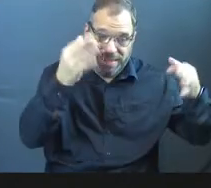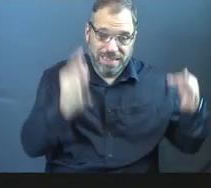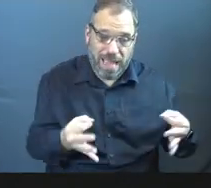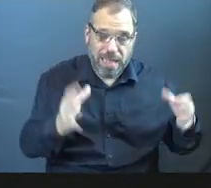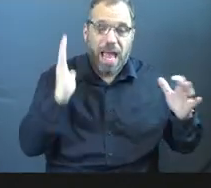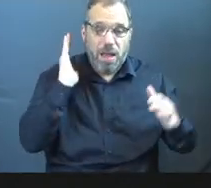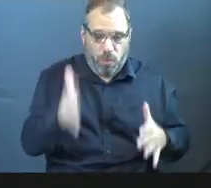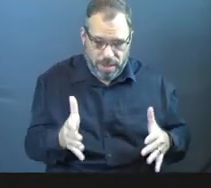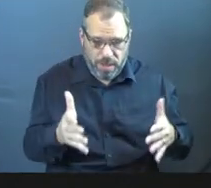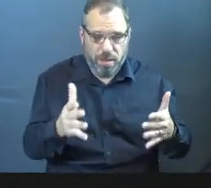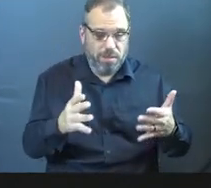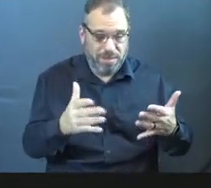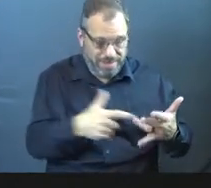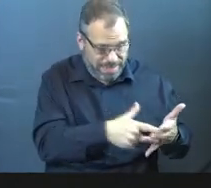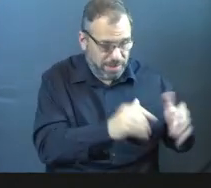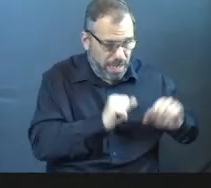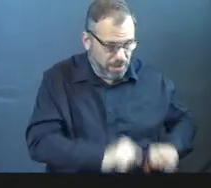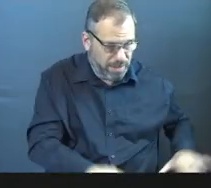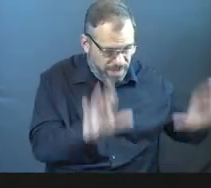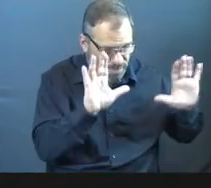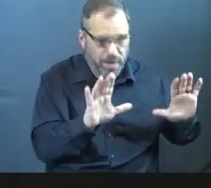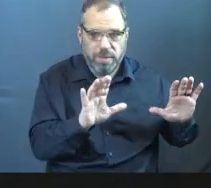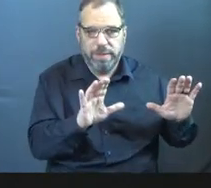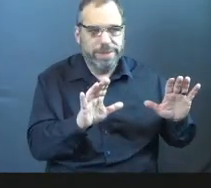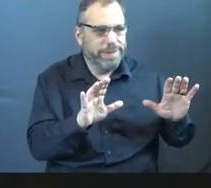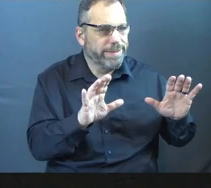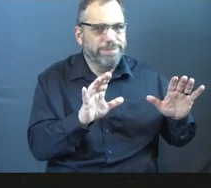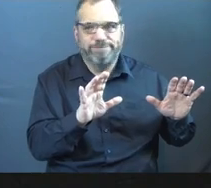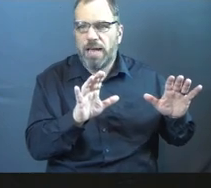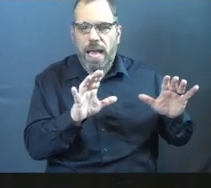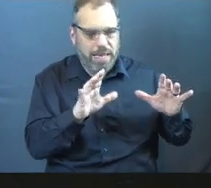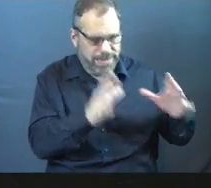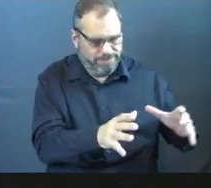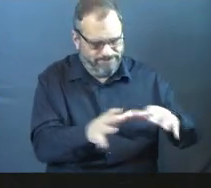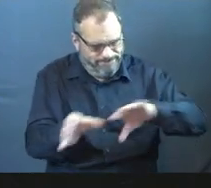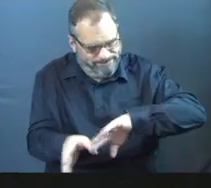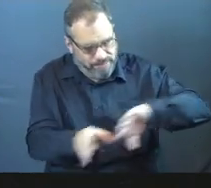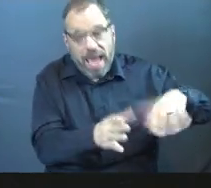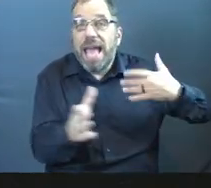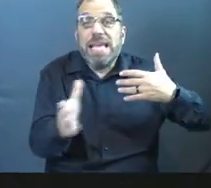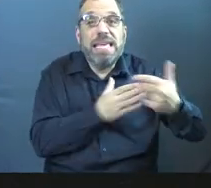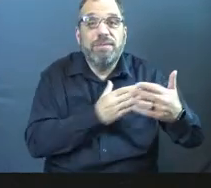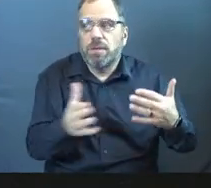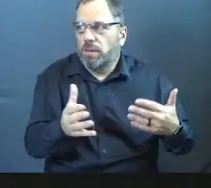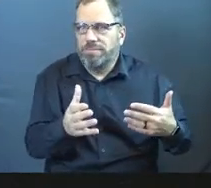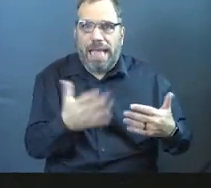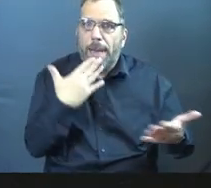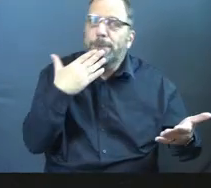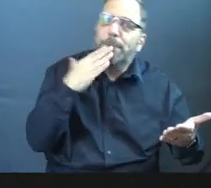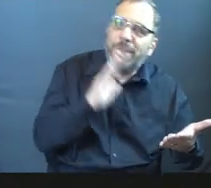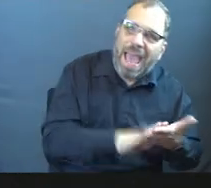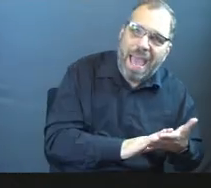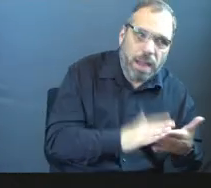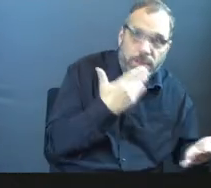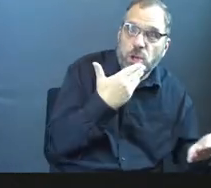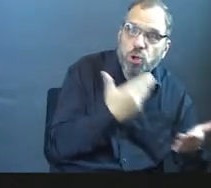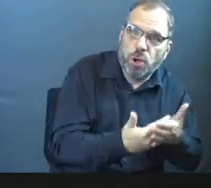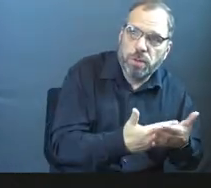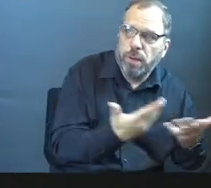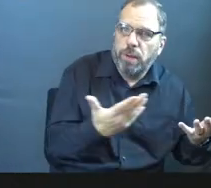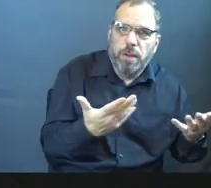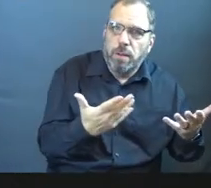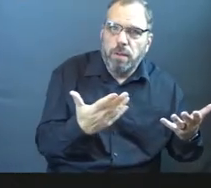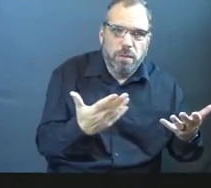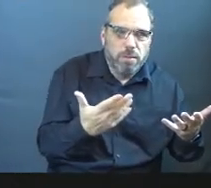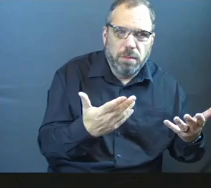decision, I'm going to give some stuff up. I'm going to give something up. I'm going to set it aside, even though it may not be a bad thing, right? It's